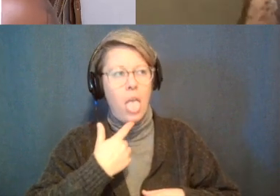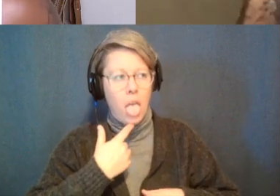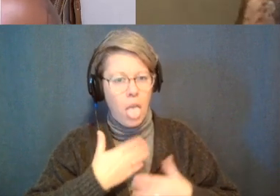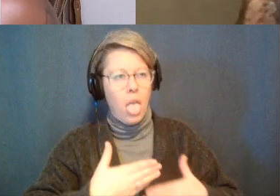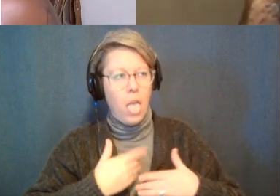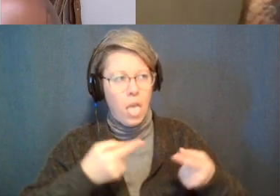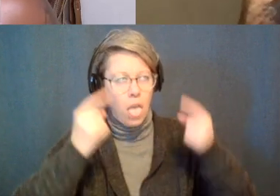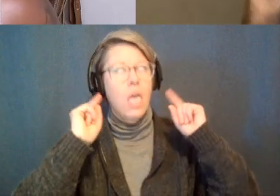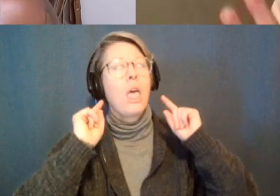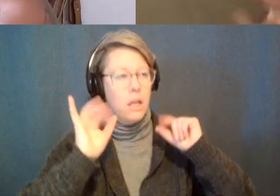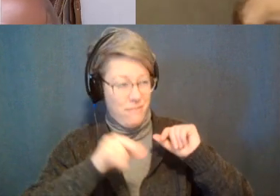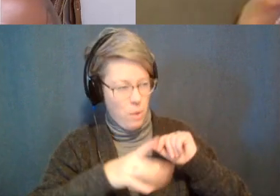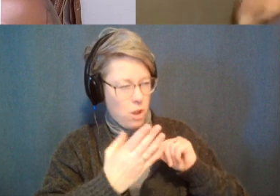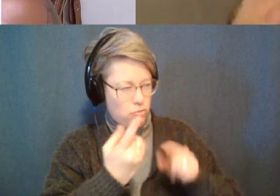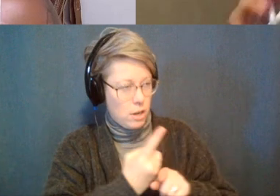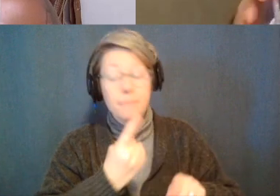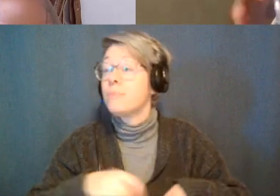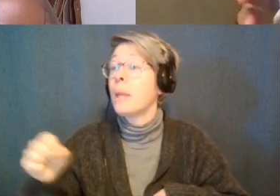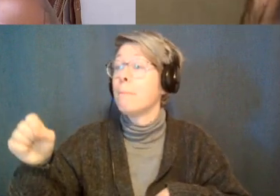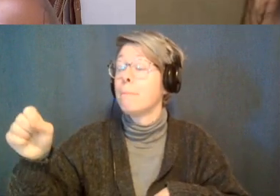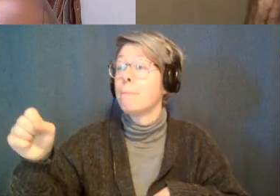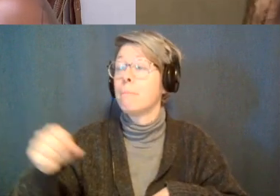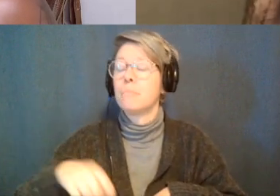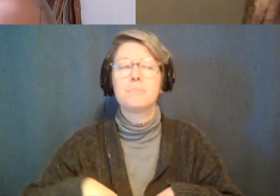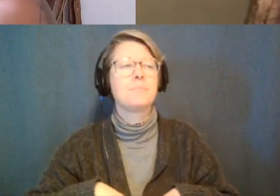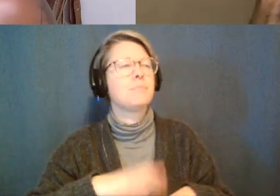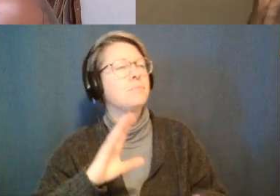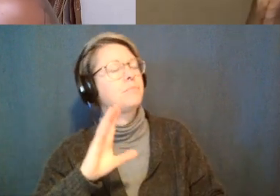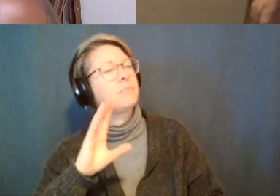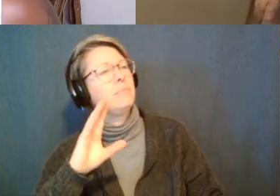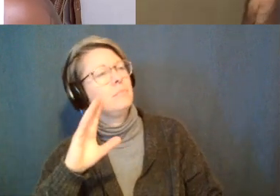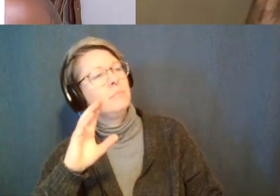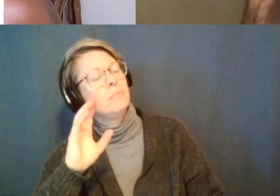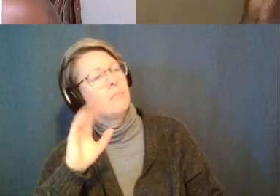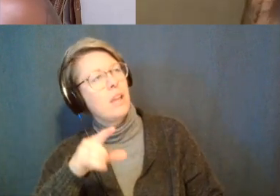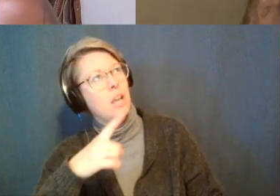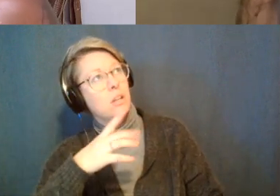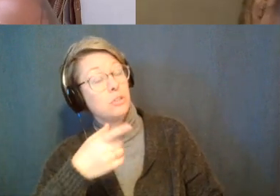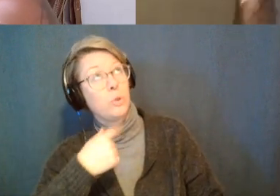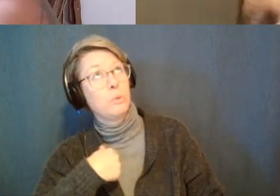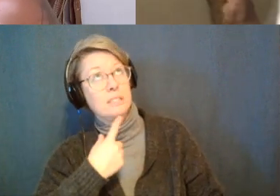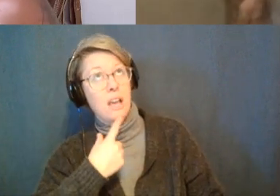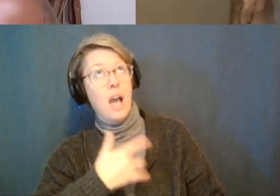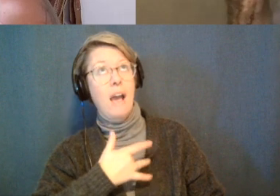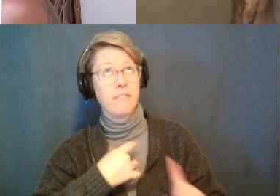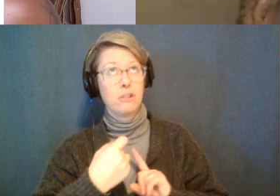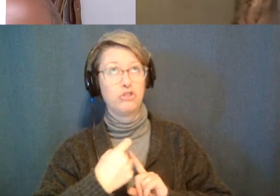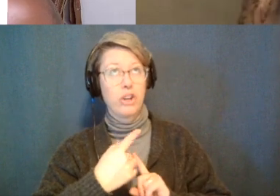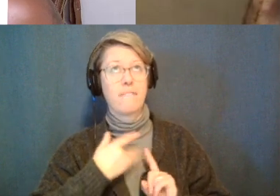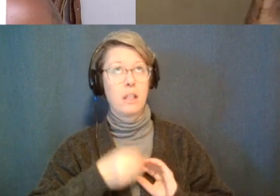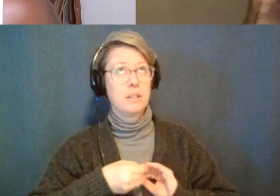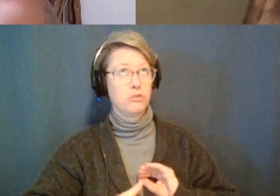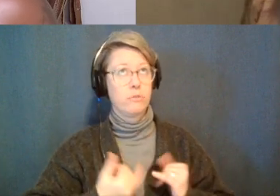the eyes rolled back and that's like so you would say okay i'm feeling triggered i'm feeling insecure